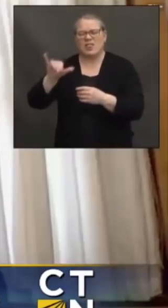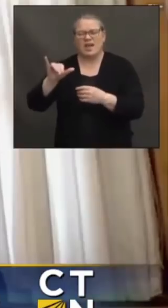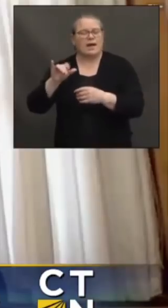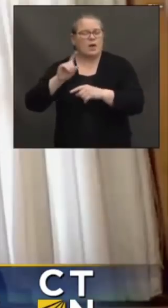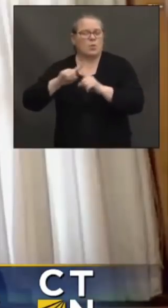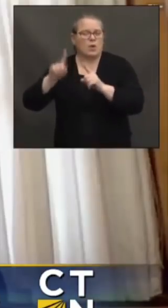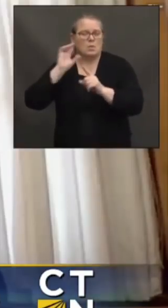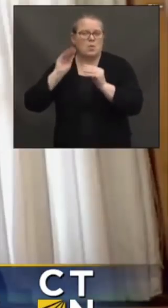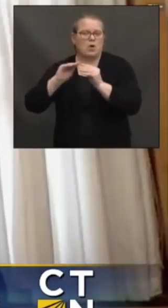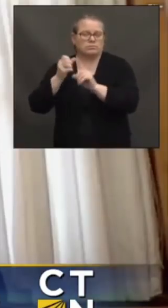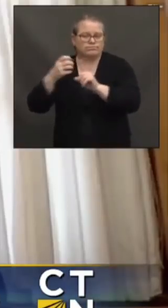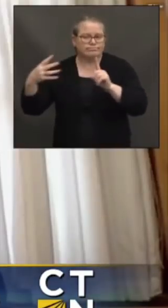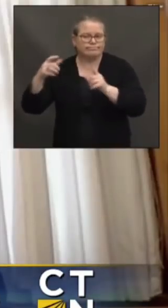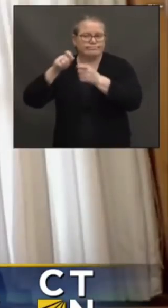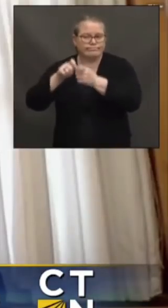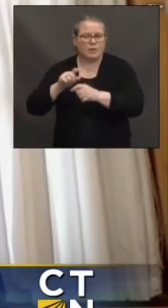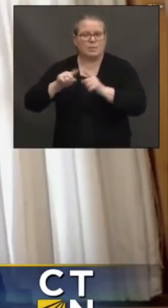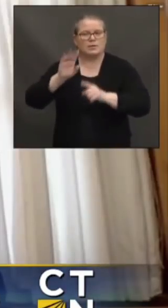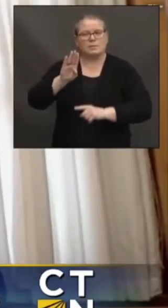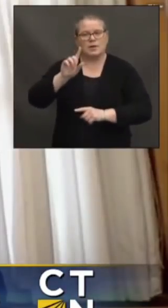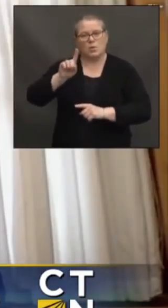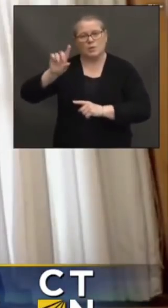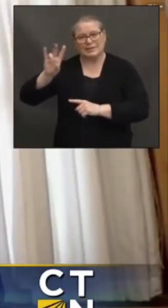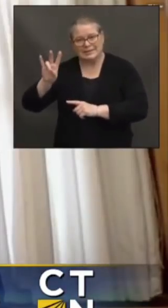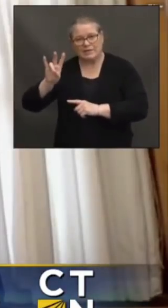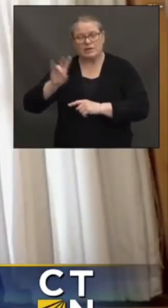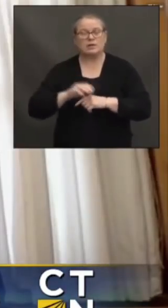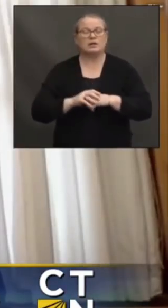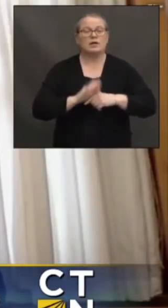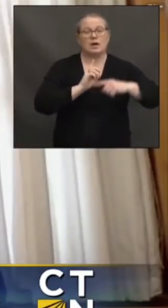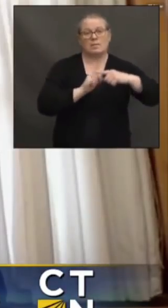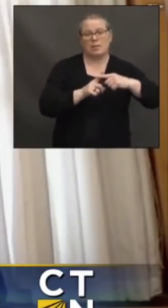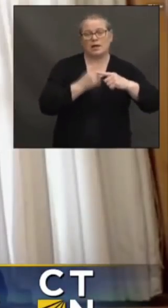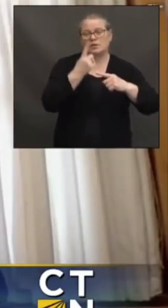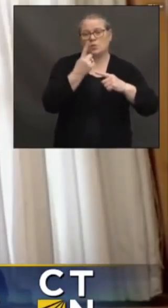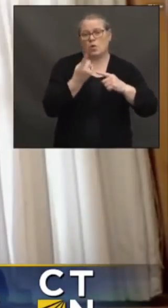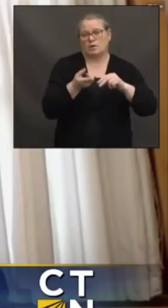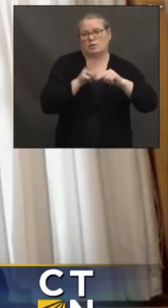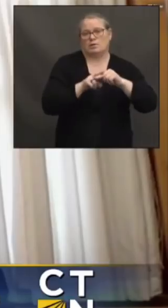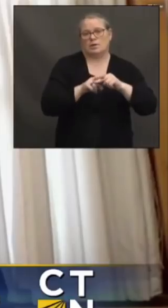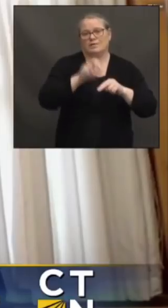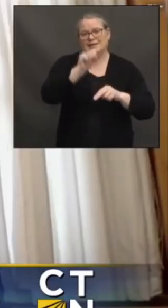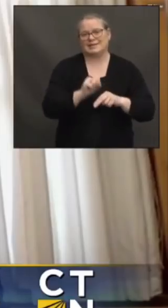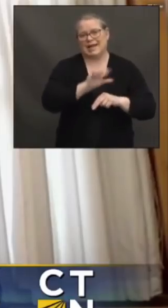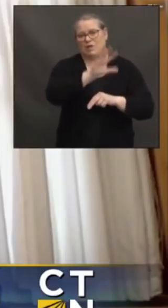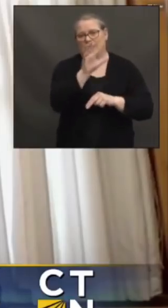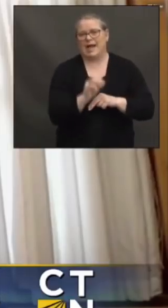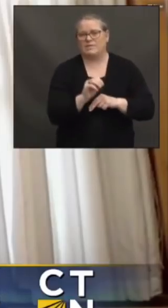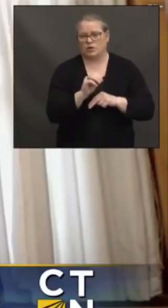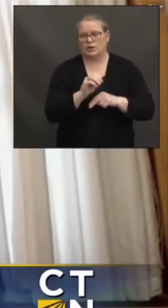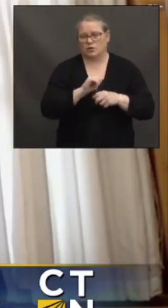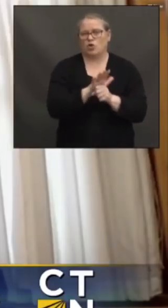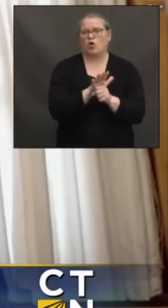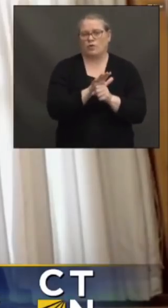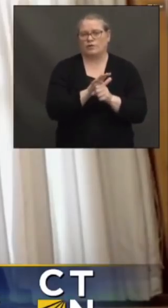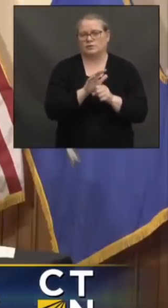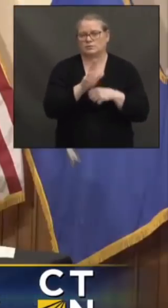release, but we're up to 81 of the B.1.1.7 and then we have one additional case of the South African variant to report as well.